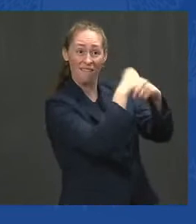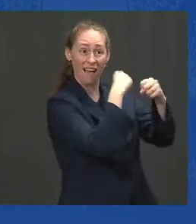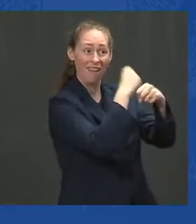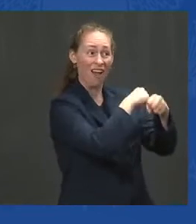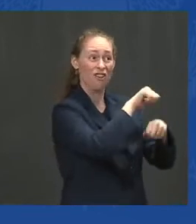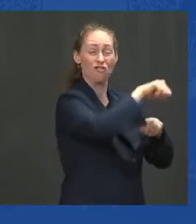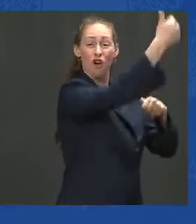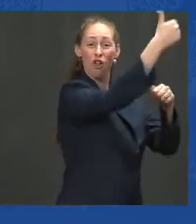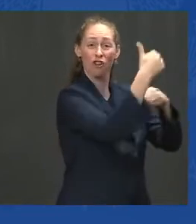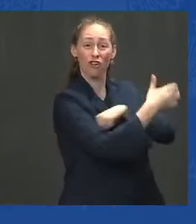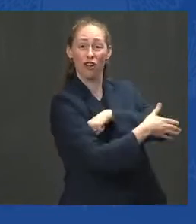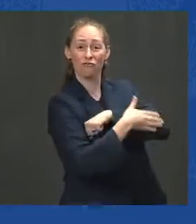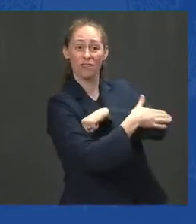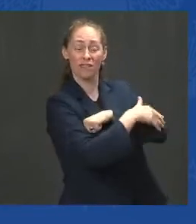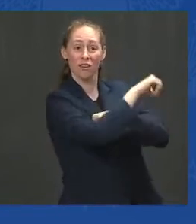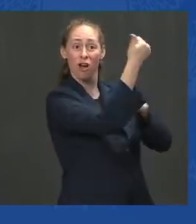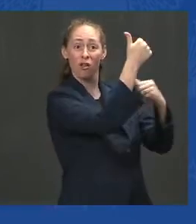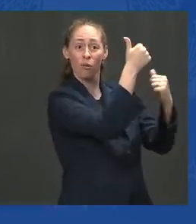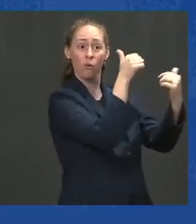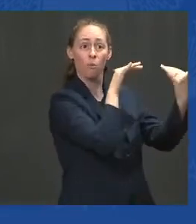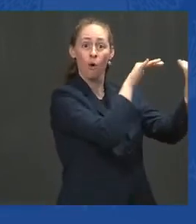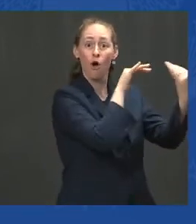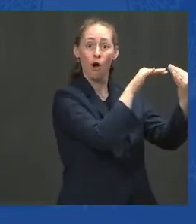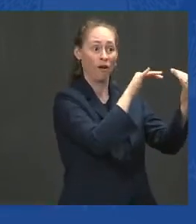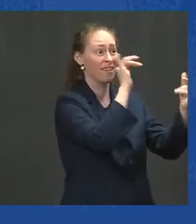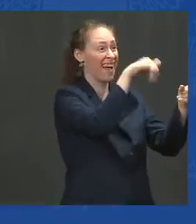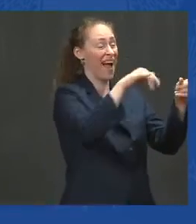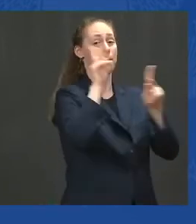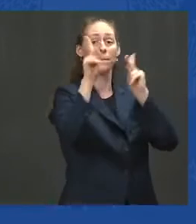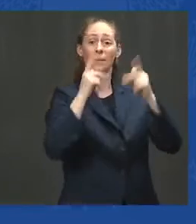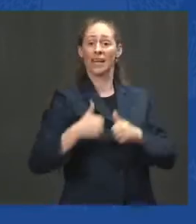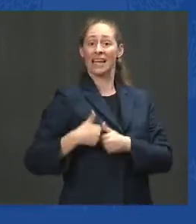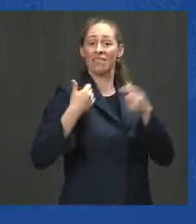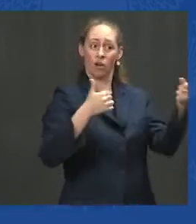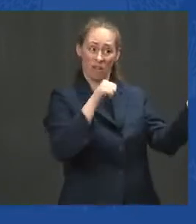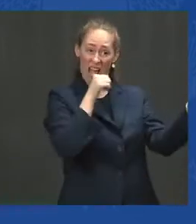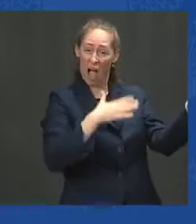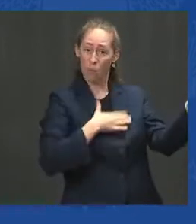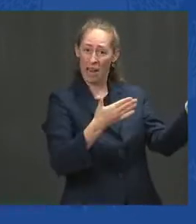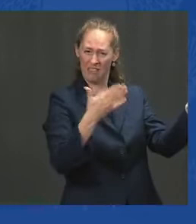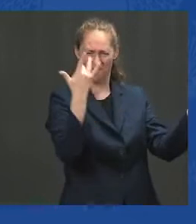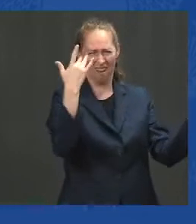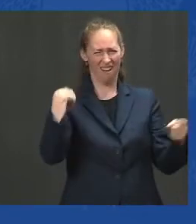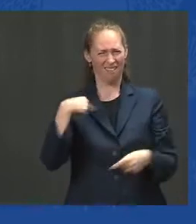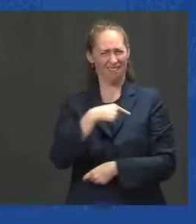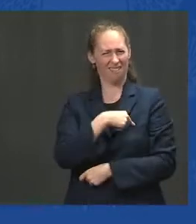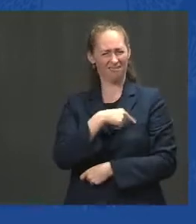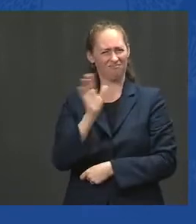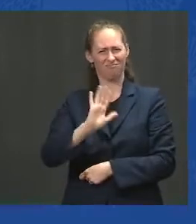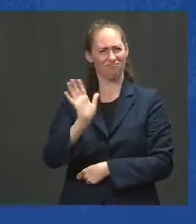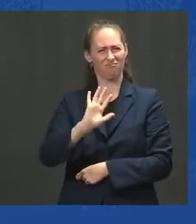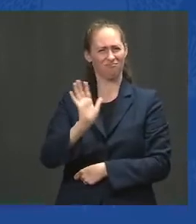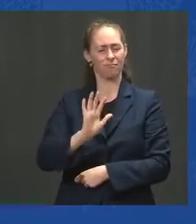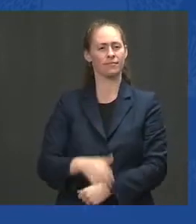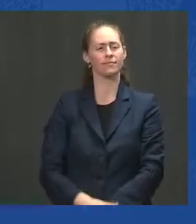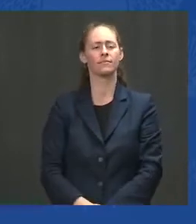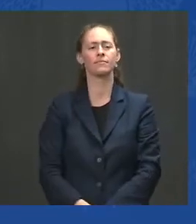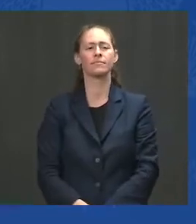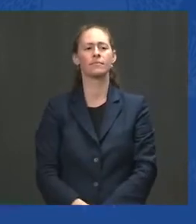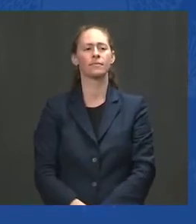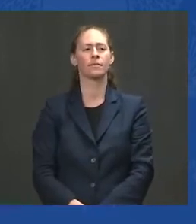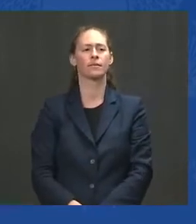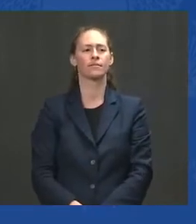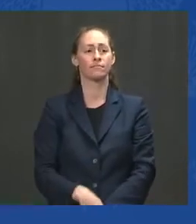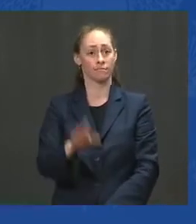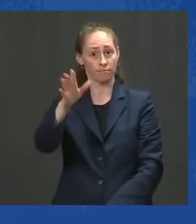forces are not willing to fight for themselves. We spent over a trillion dollars. We